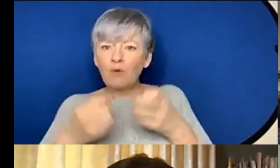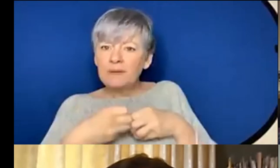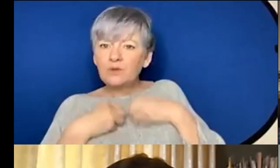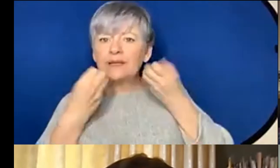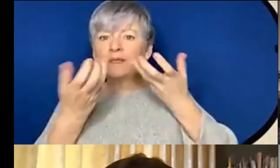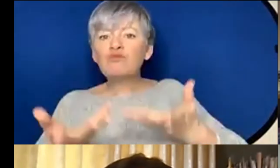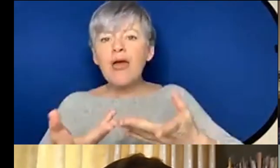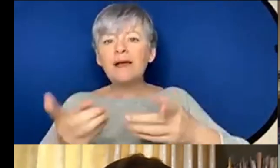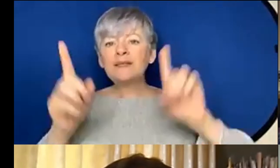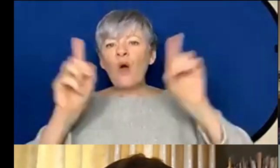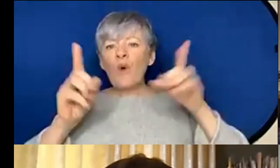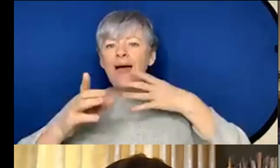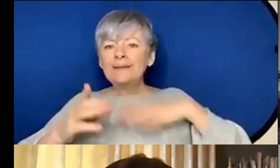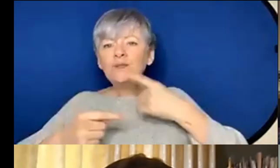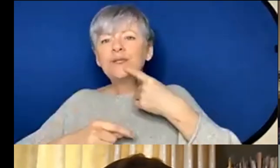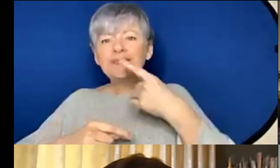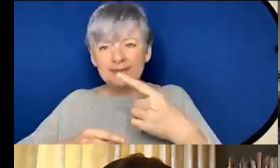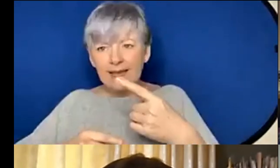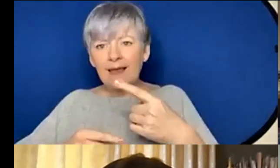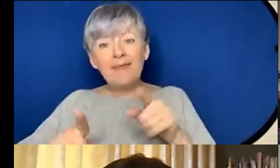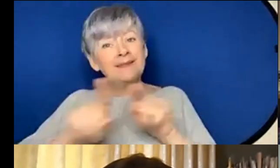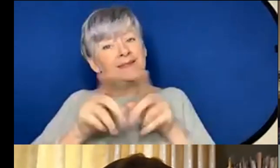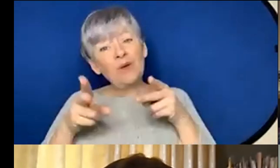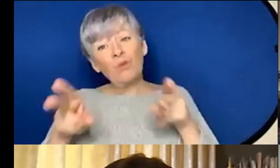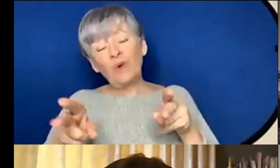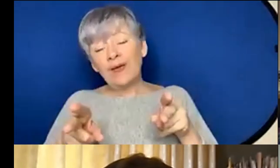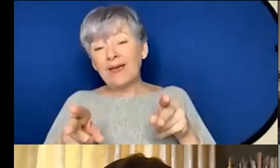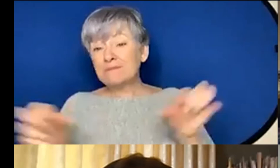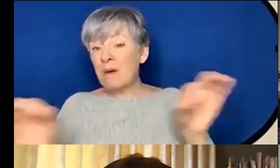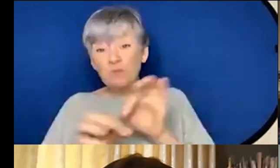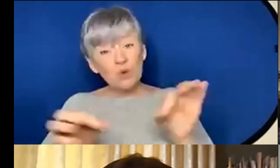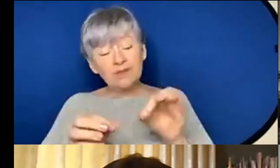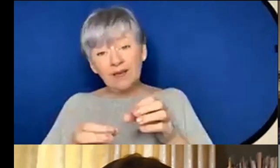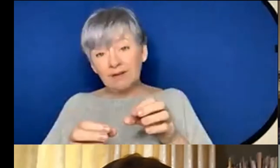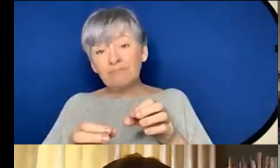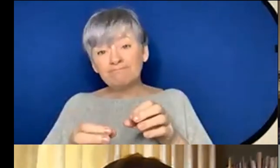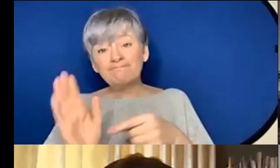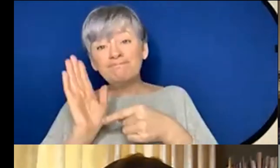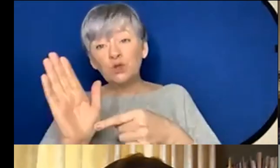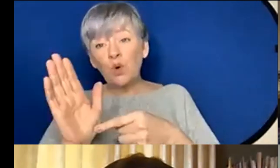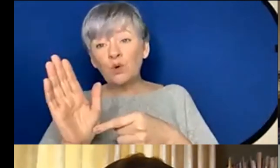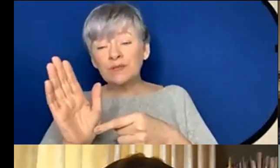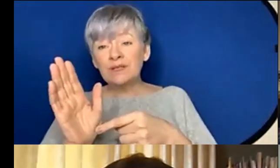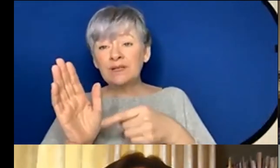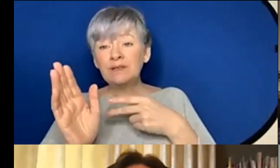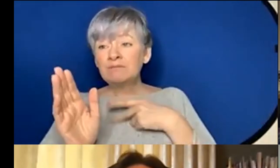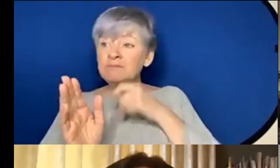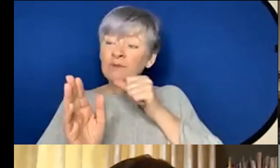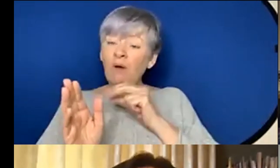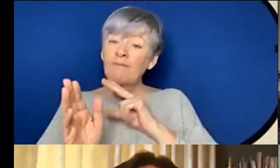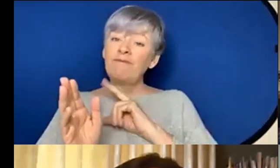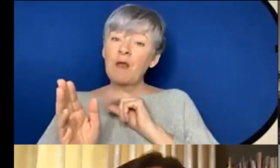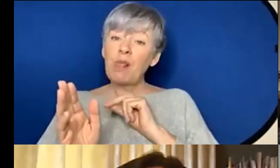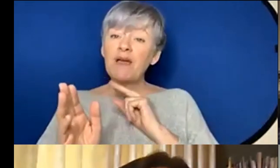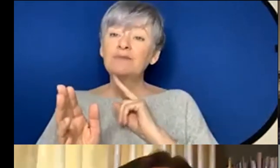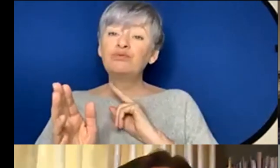what I needed to say uh in the same way that my music does um which is kind of without verbalizing in a lot of ways um